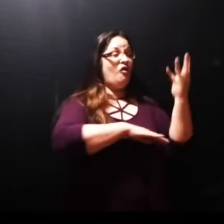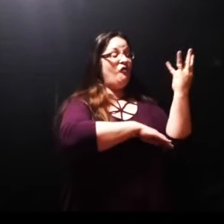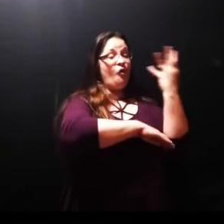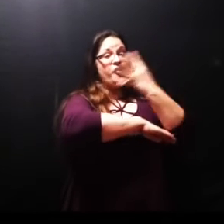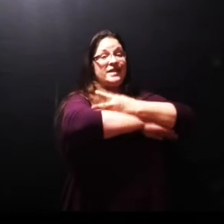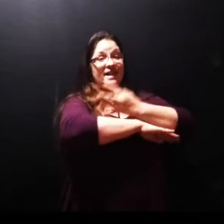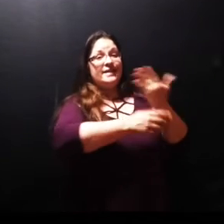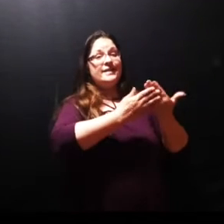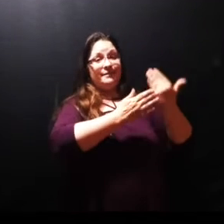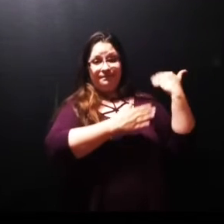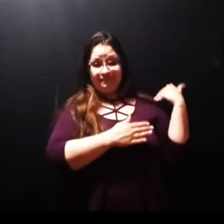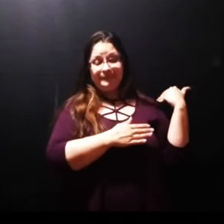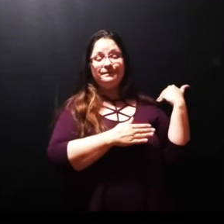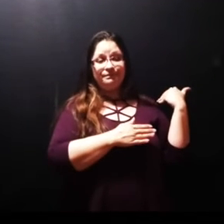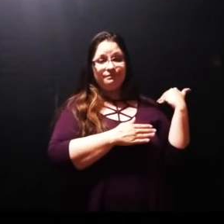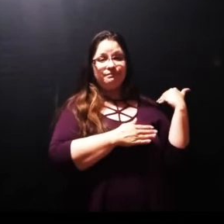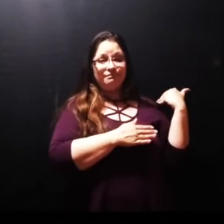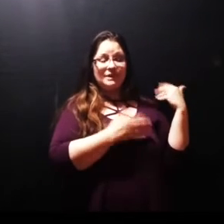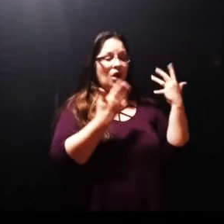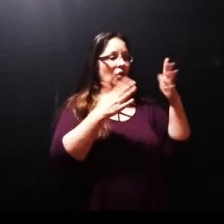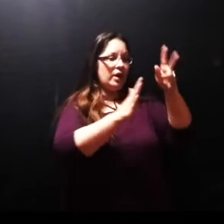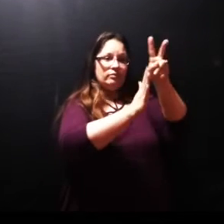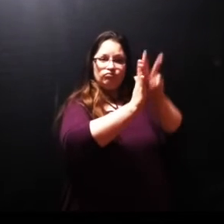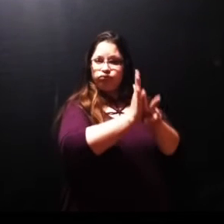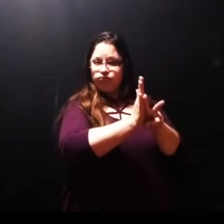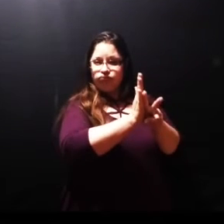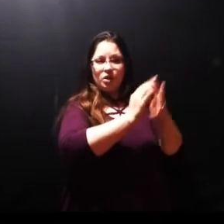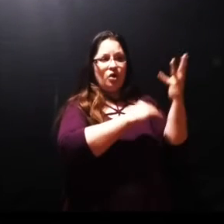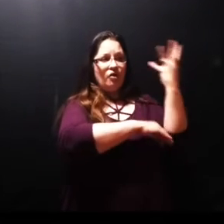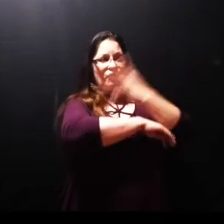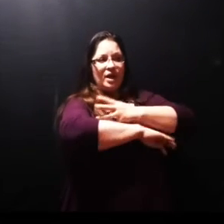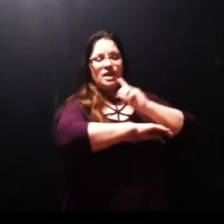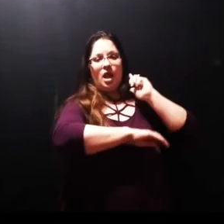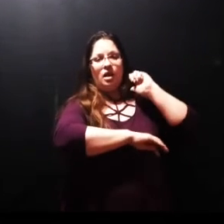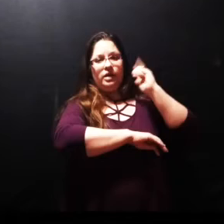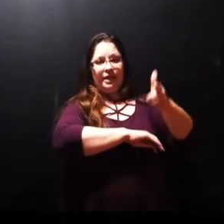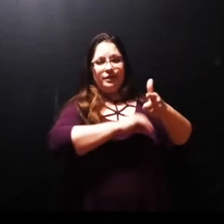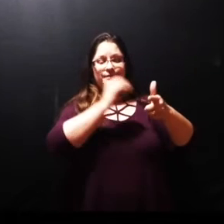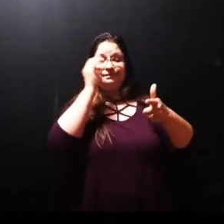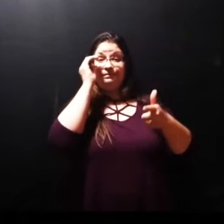news that Lazarus had been buried in the tomb and was gone